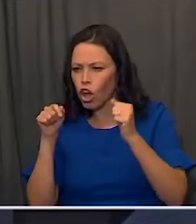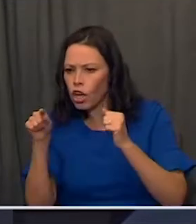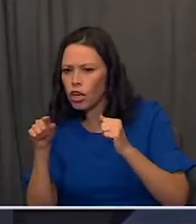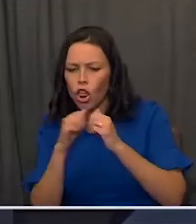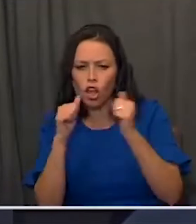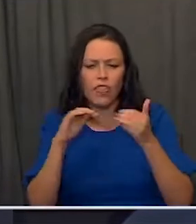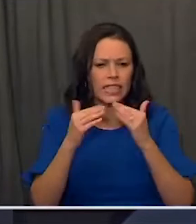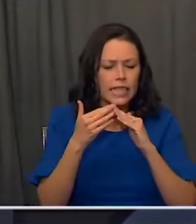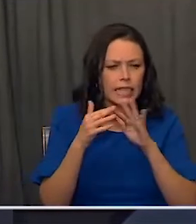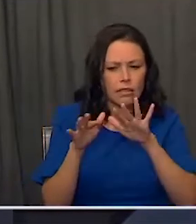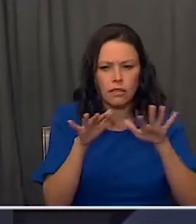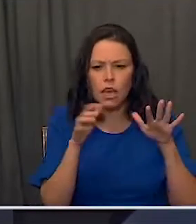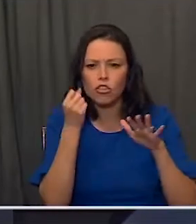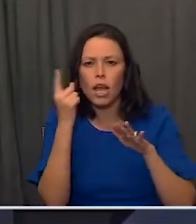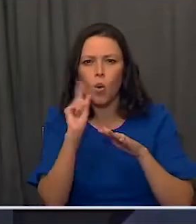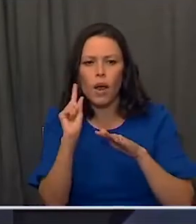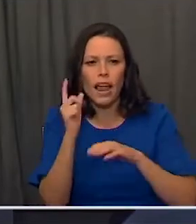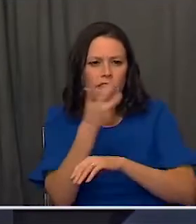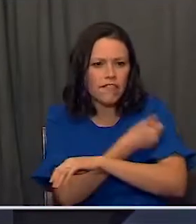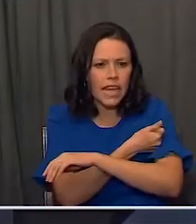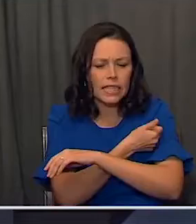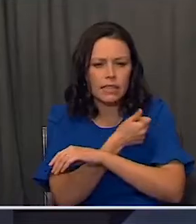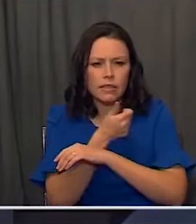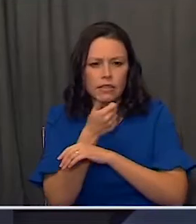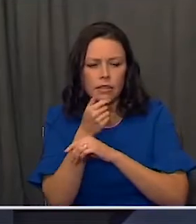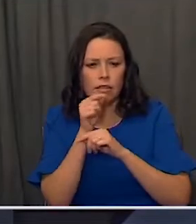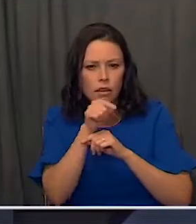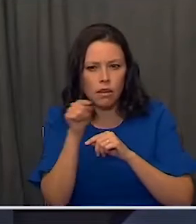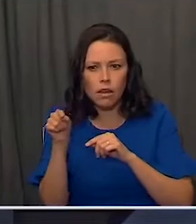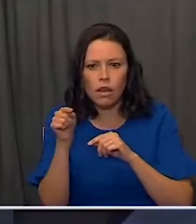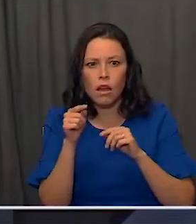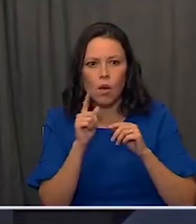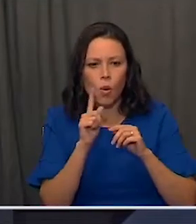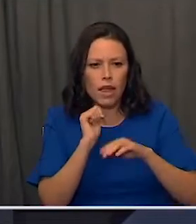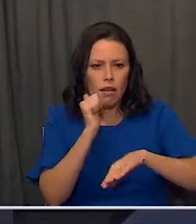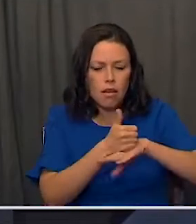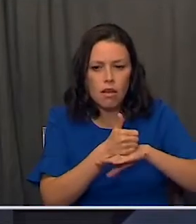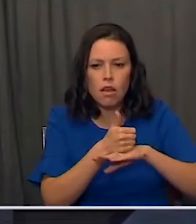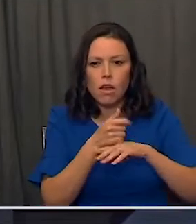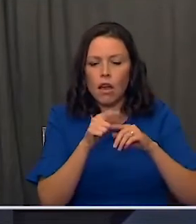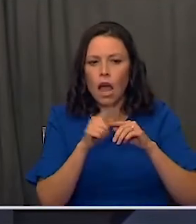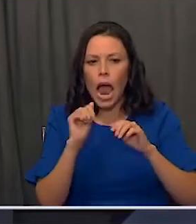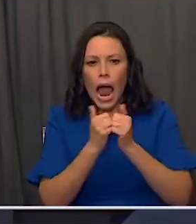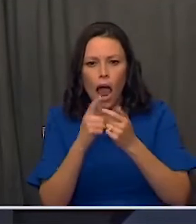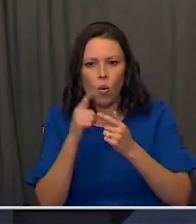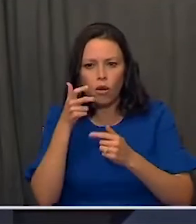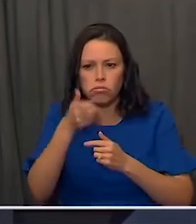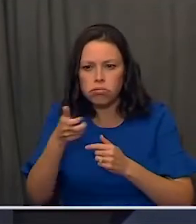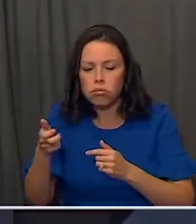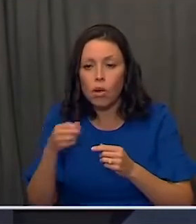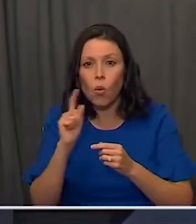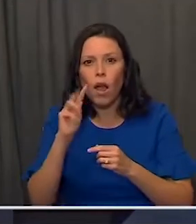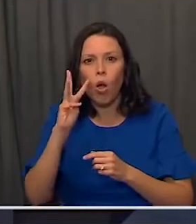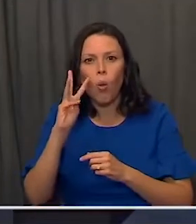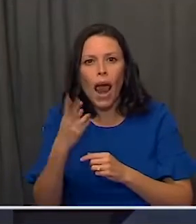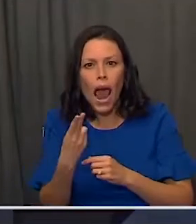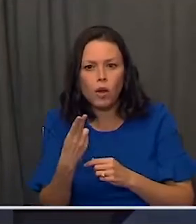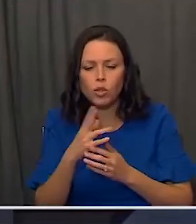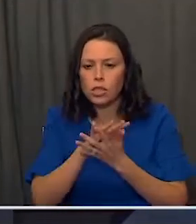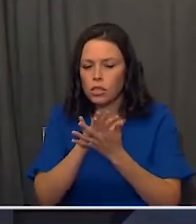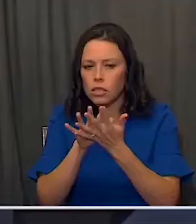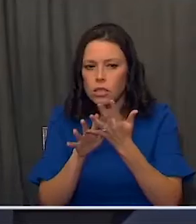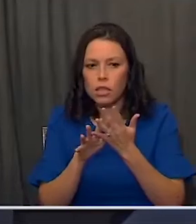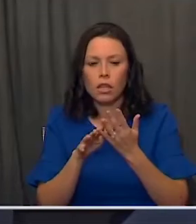city, understand where the vaccine was from fill finish site to distribution warehouses down to